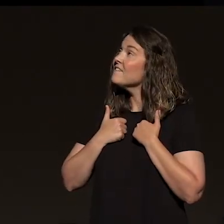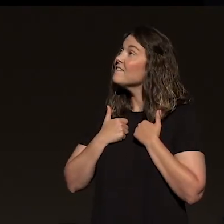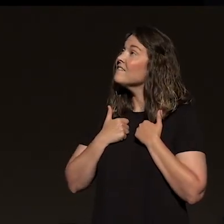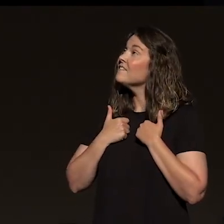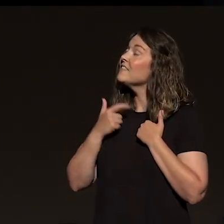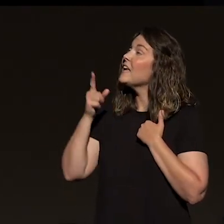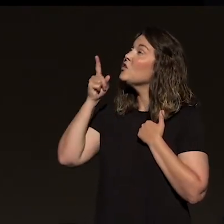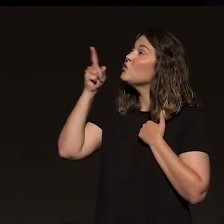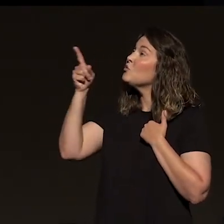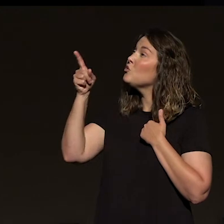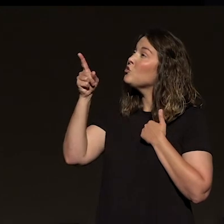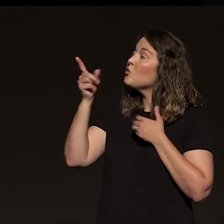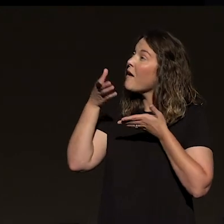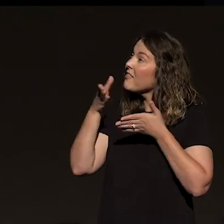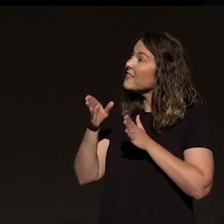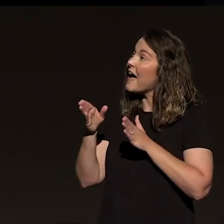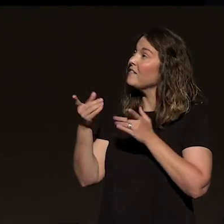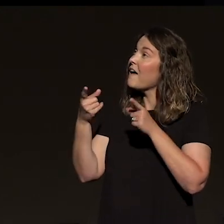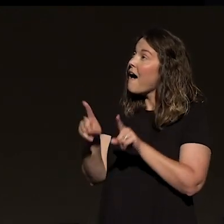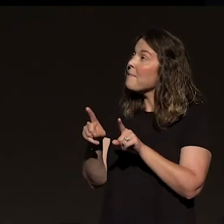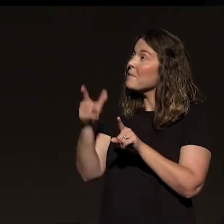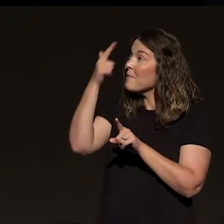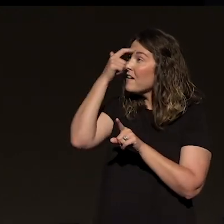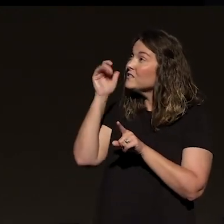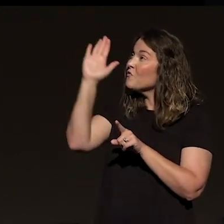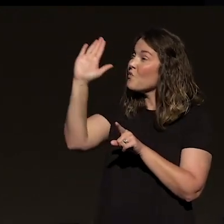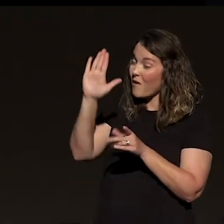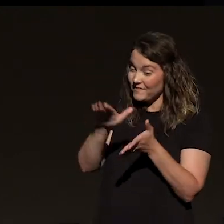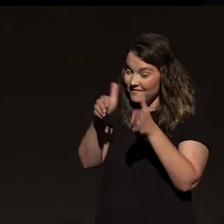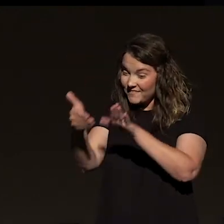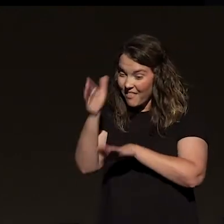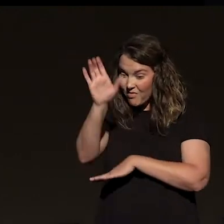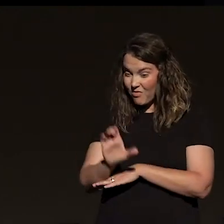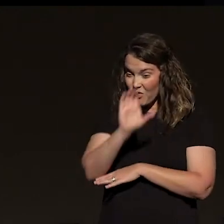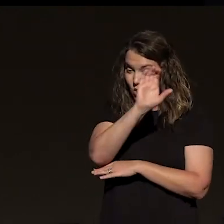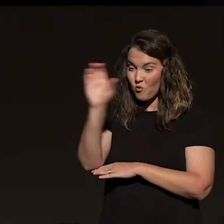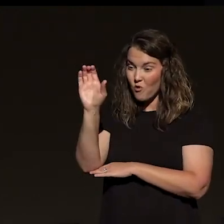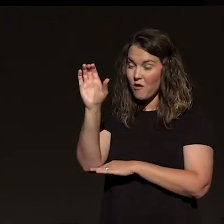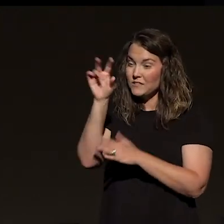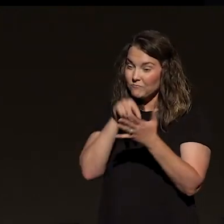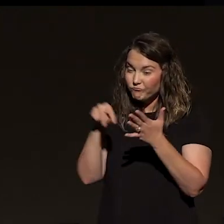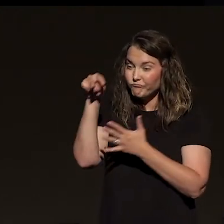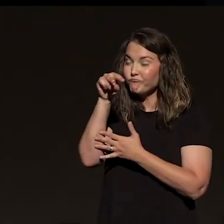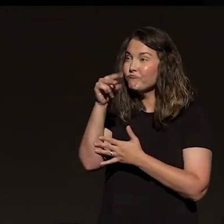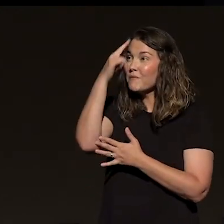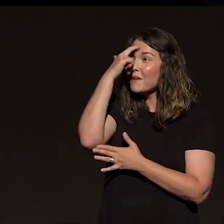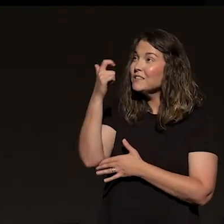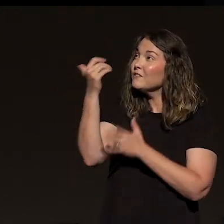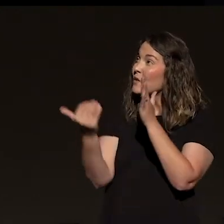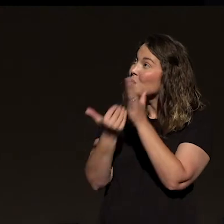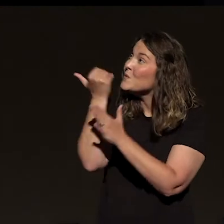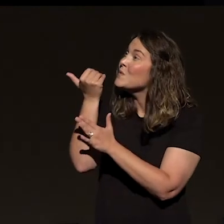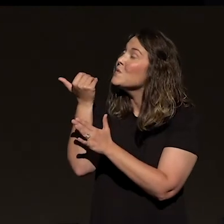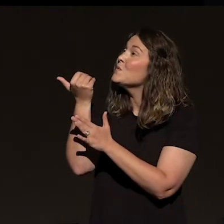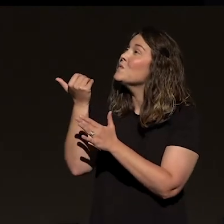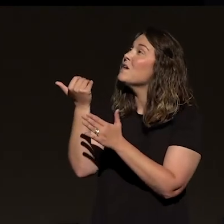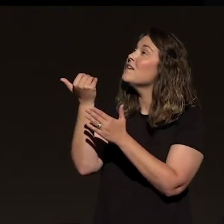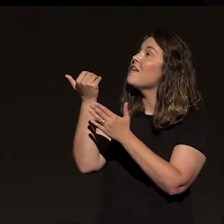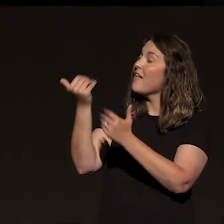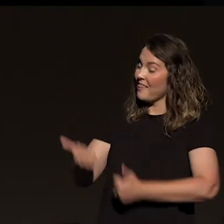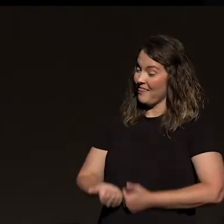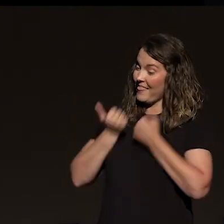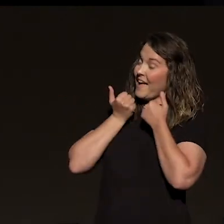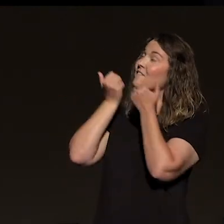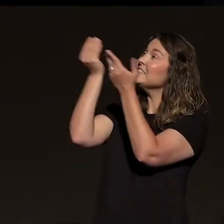by dying on the cross for me and then conquering death to give me a new life, not religion, not culture, but to